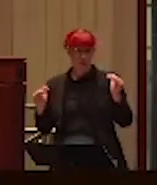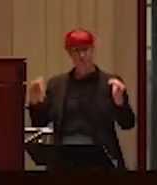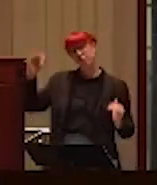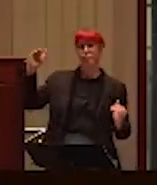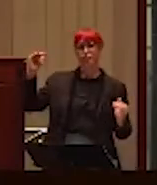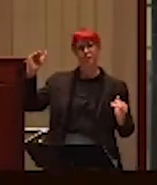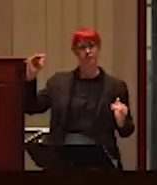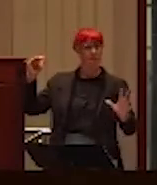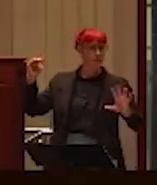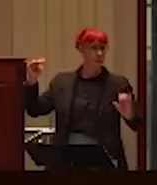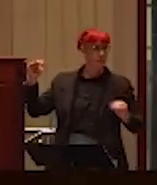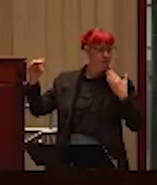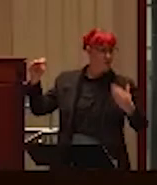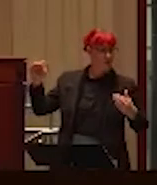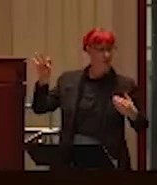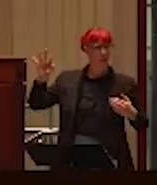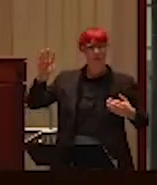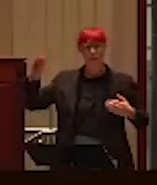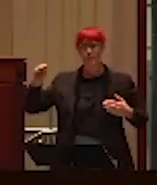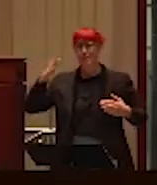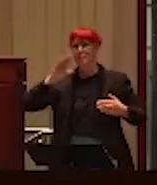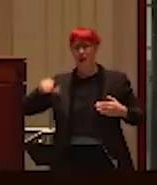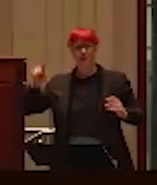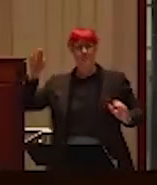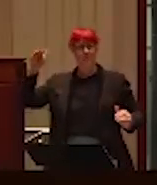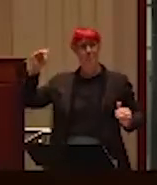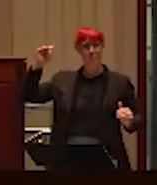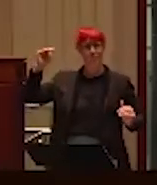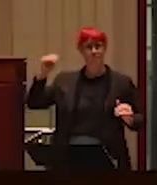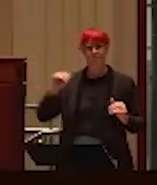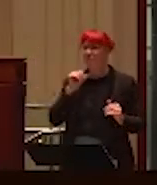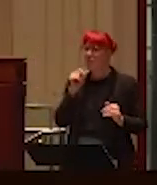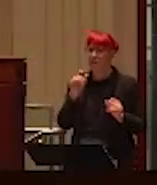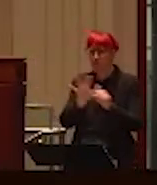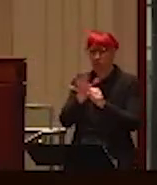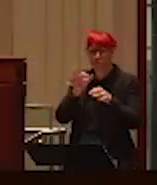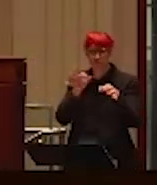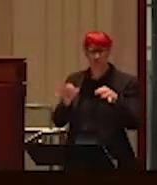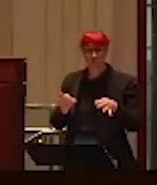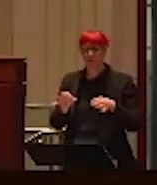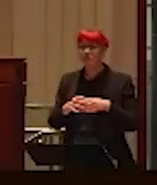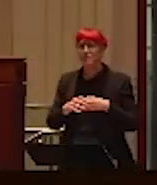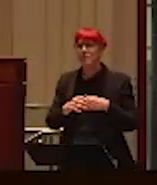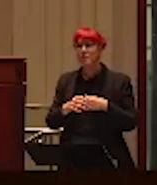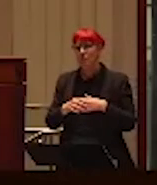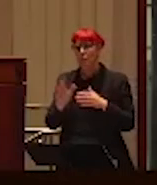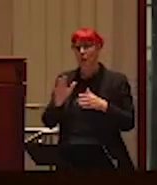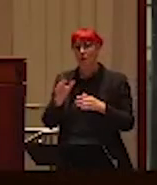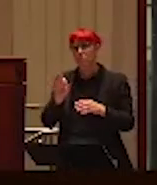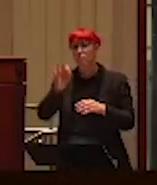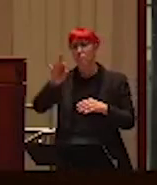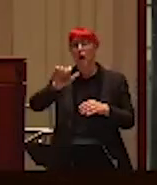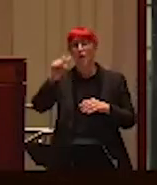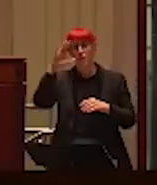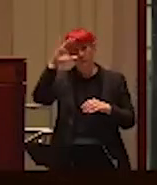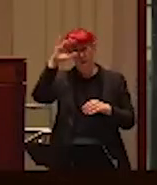% good times and 95% bad times. But that still doesn't quite explain it. And, and so I, so I want to introduce another concept here. there's